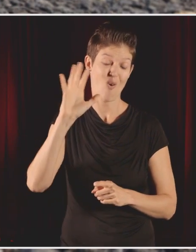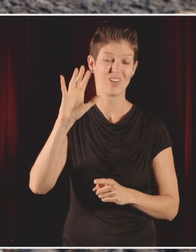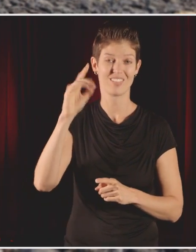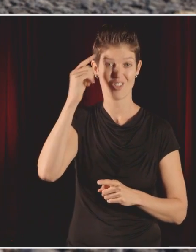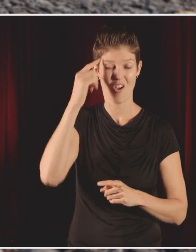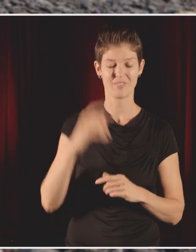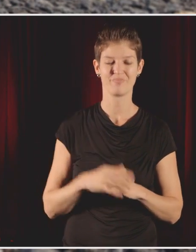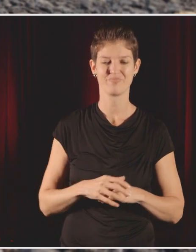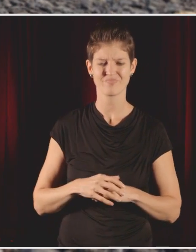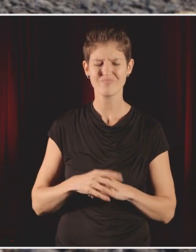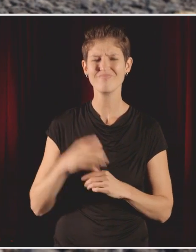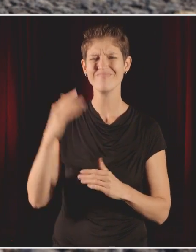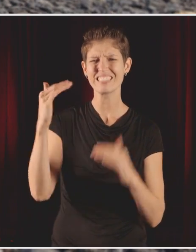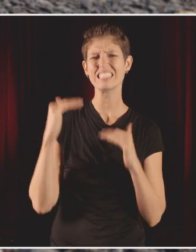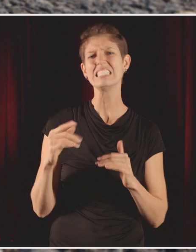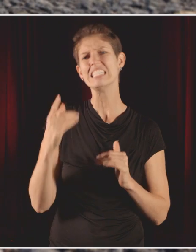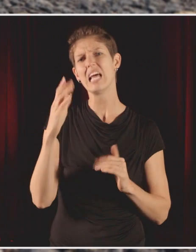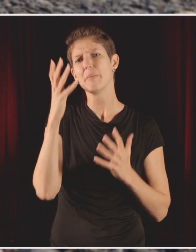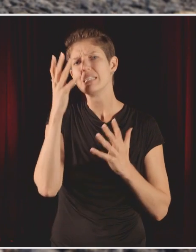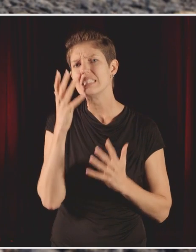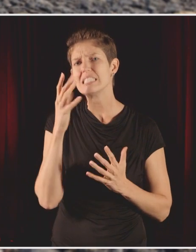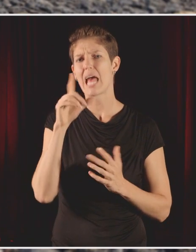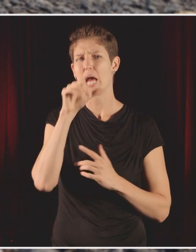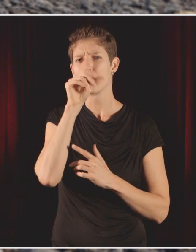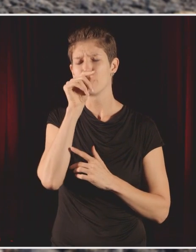it's a little sad. It's obviously been hit by a car and dead.